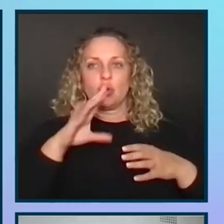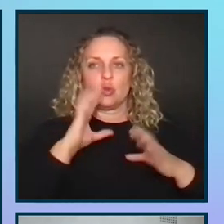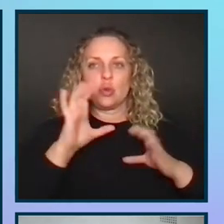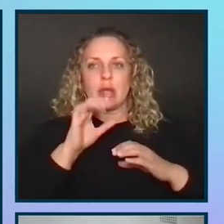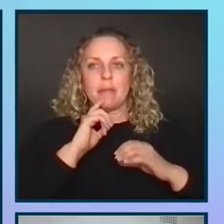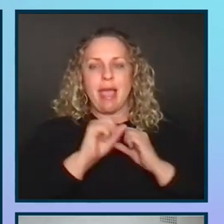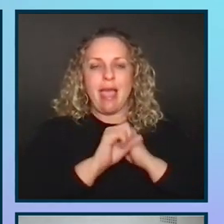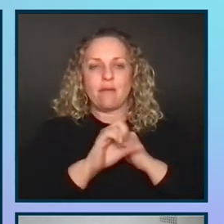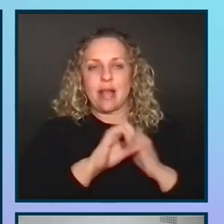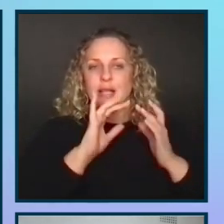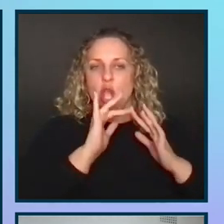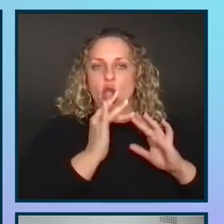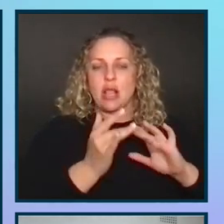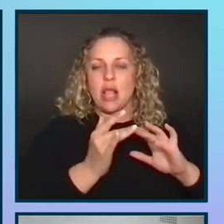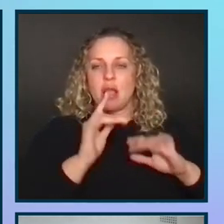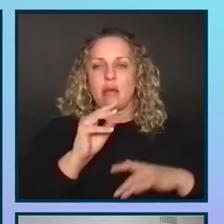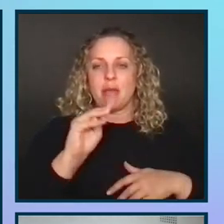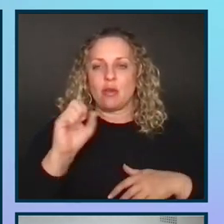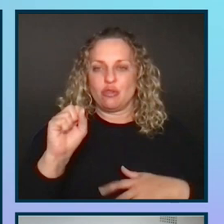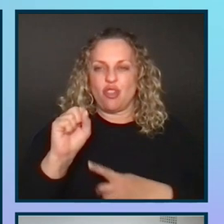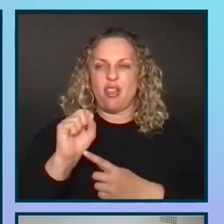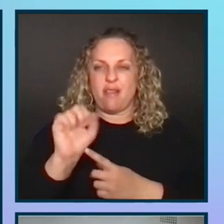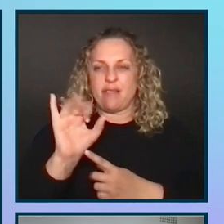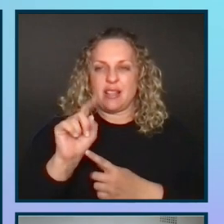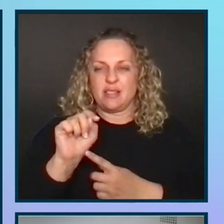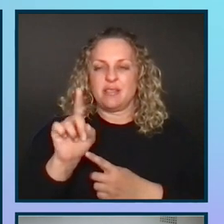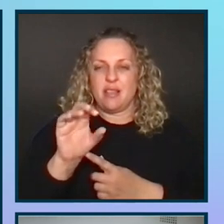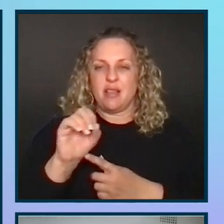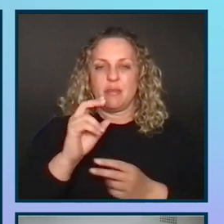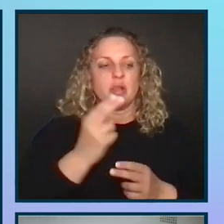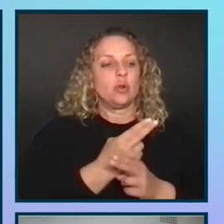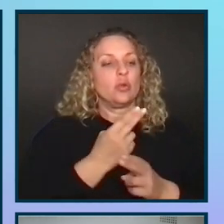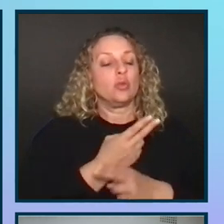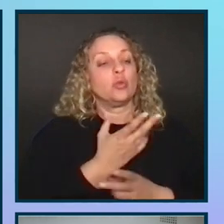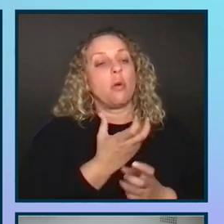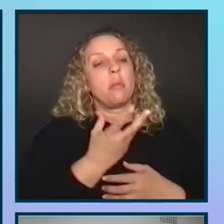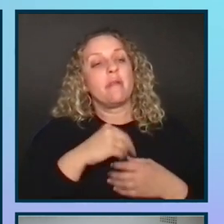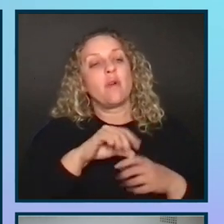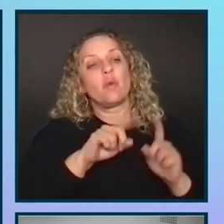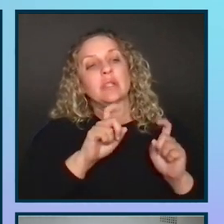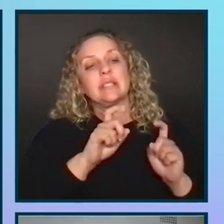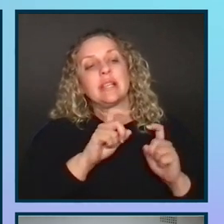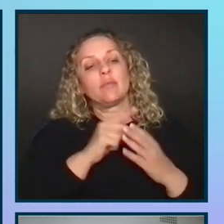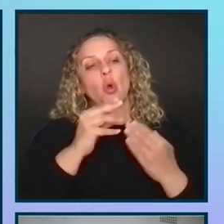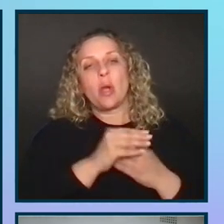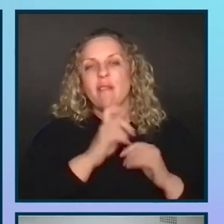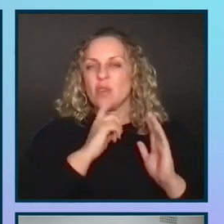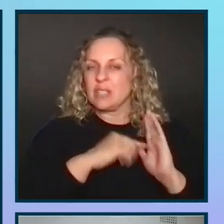online. Google and Microsoft do this to find users who want to be involved in like their tester programs, for example.